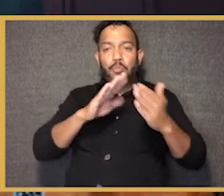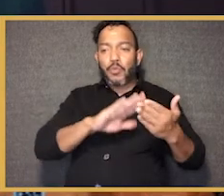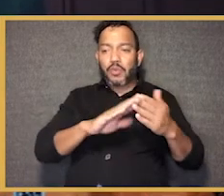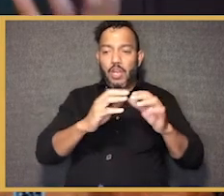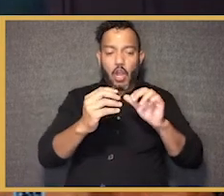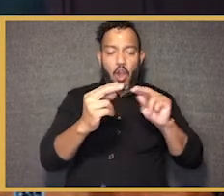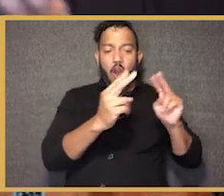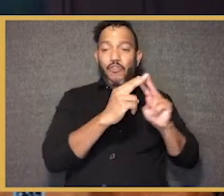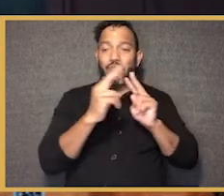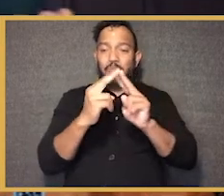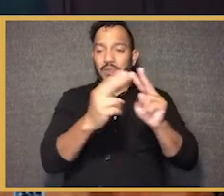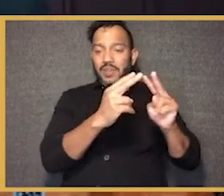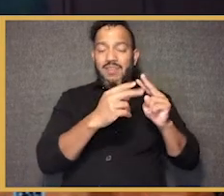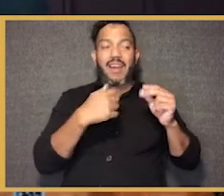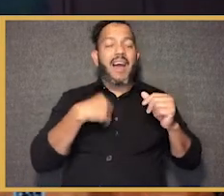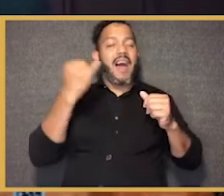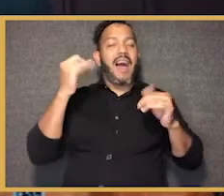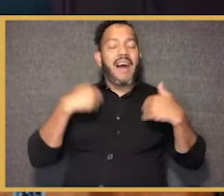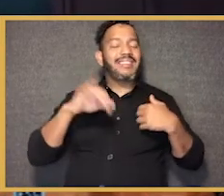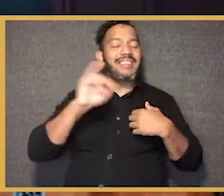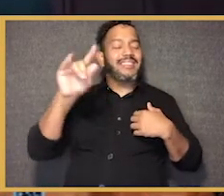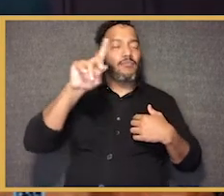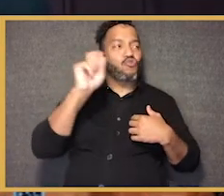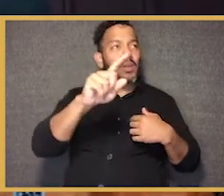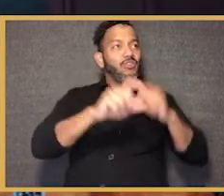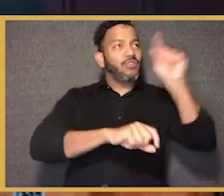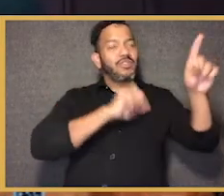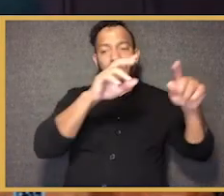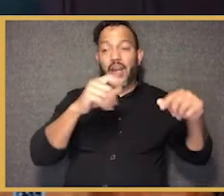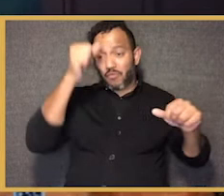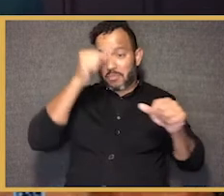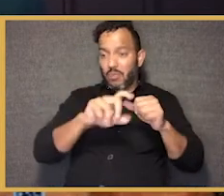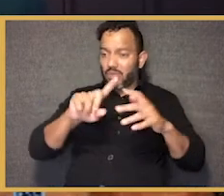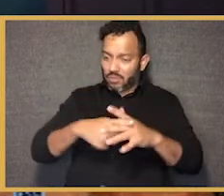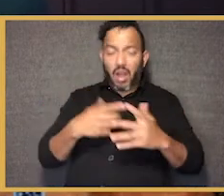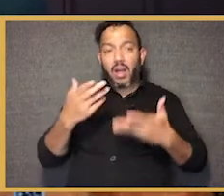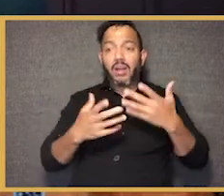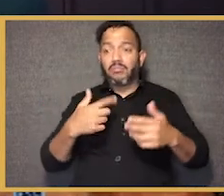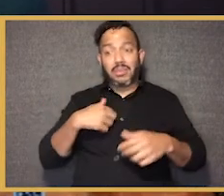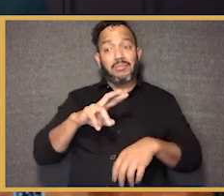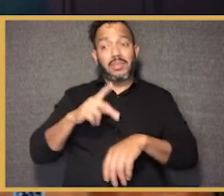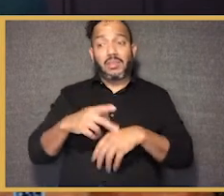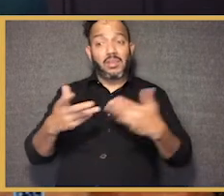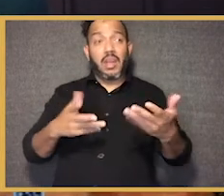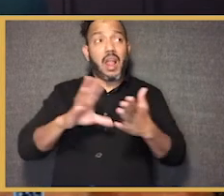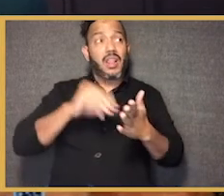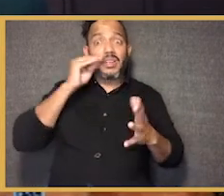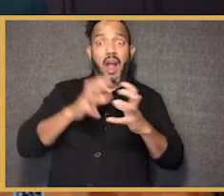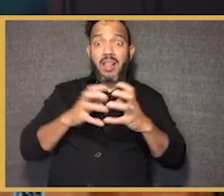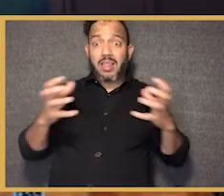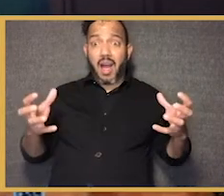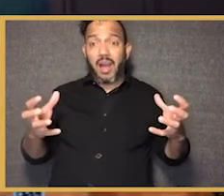of peers who were grappling with really similar questions and who I could bounce ideas off of. At the time I started that program, I was a principal.